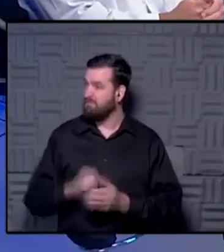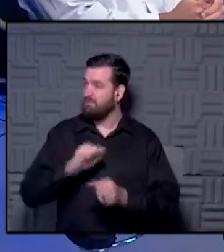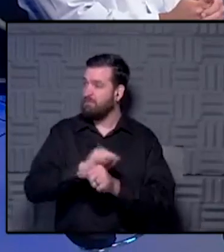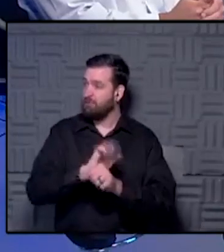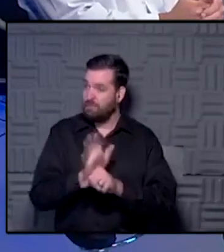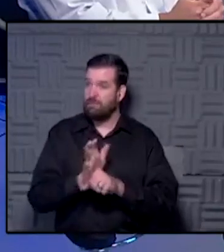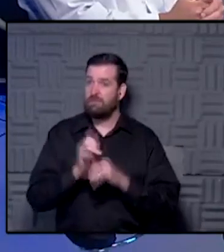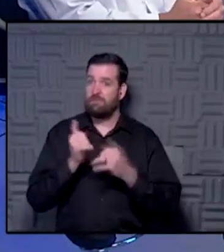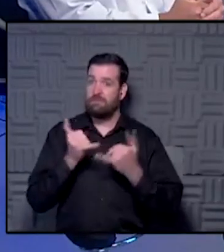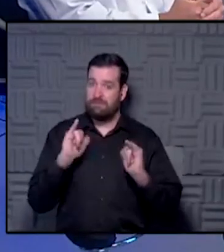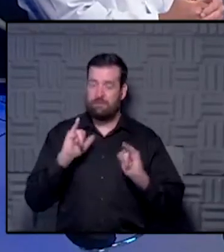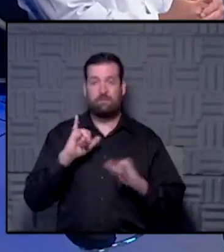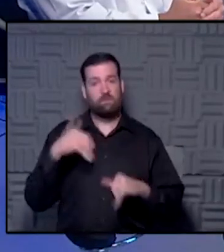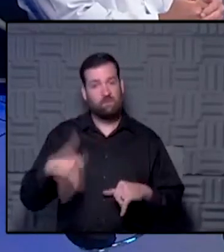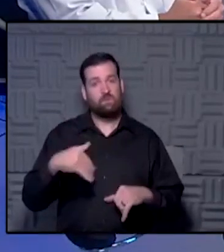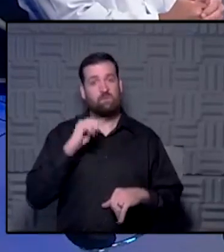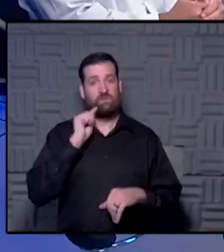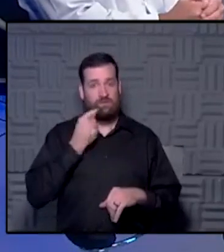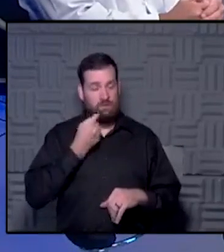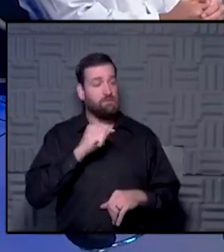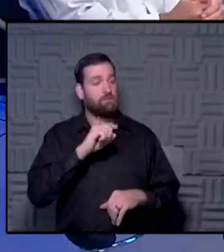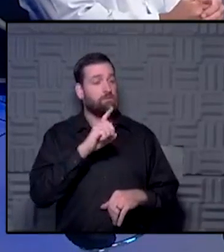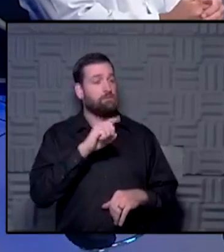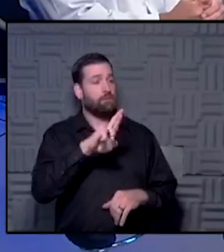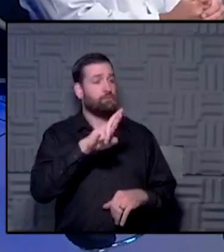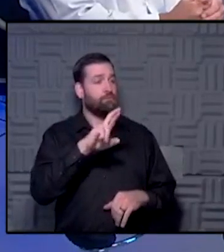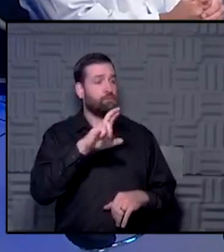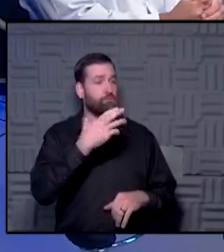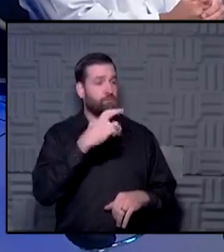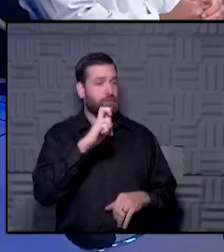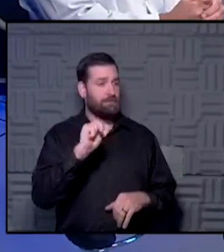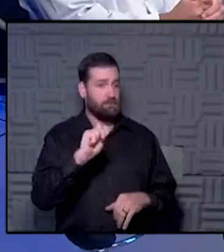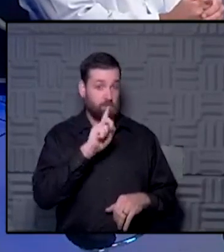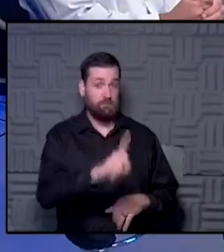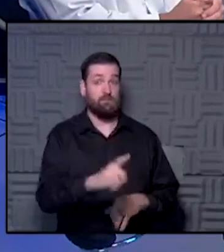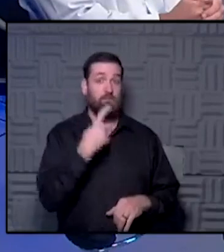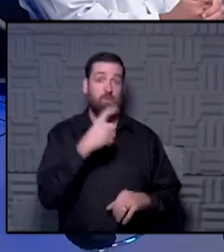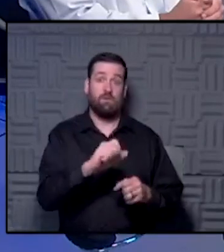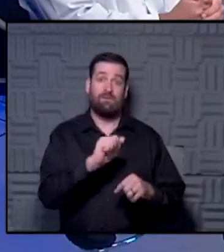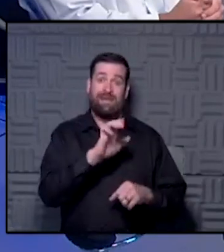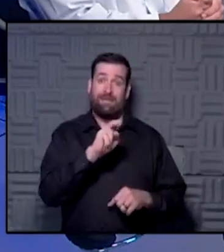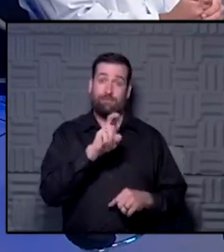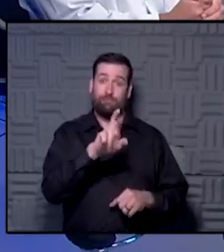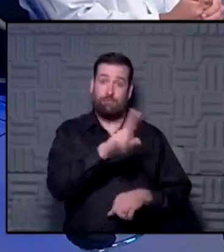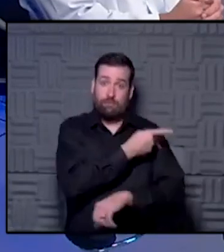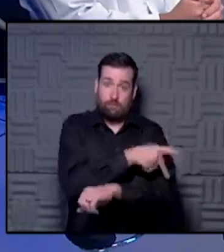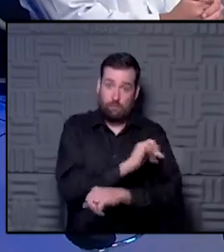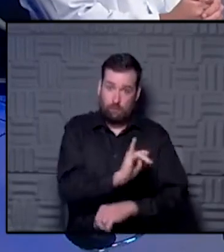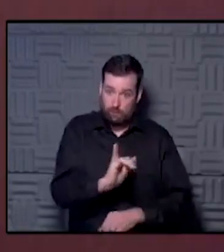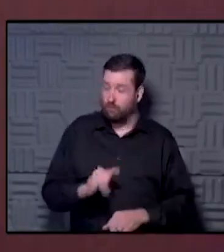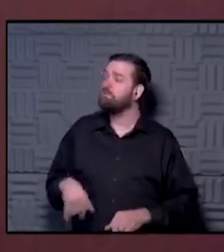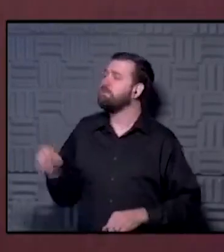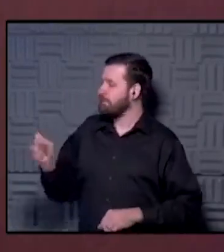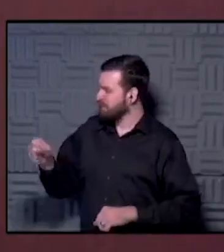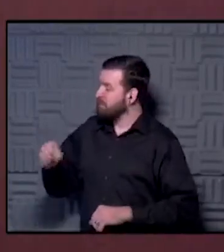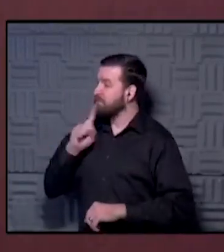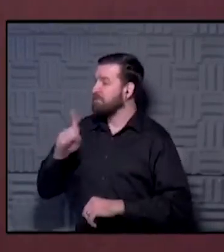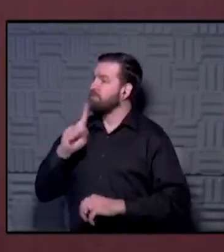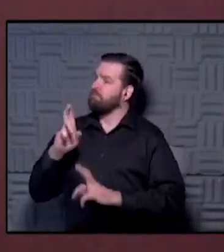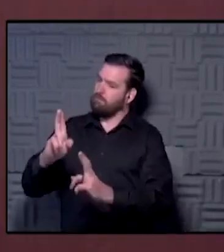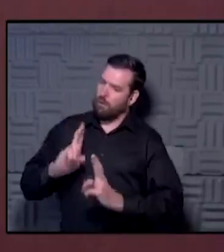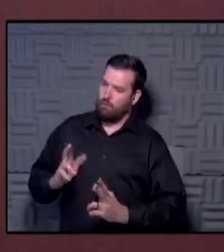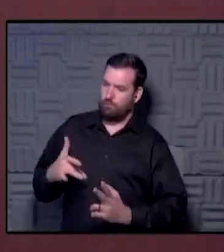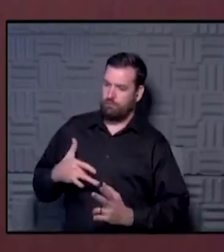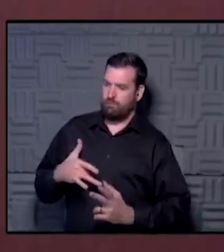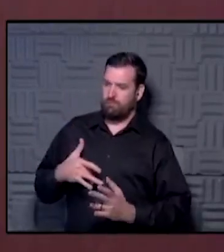is still very real. And Dr. Chen, it's been really very real to cancer patients. Yes. And first of all, I just want to say I'm really honored